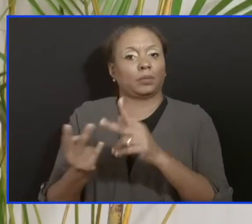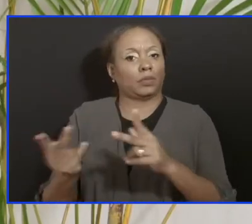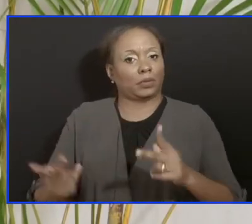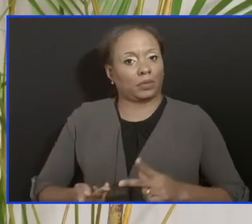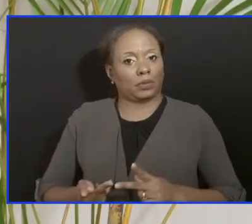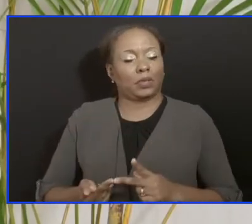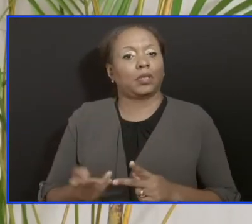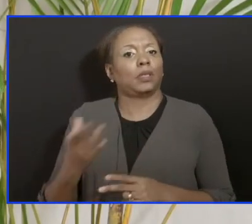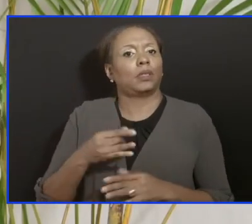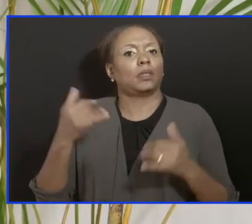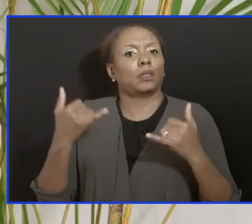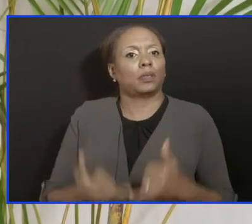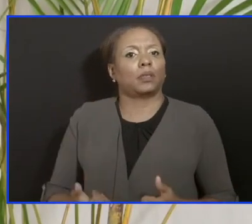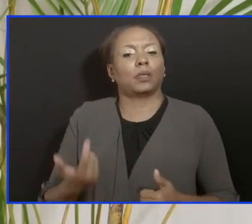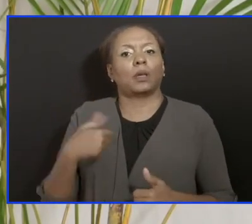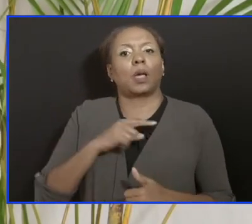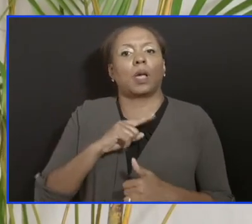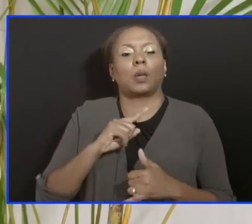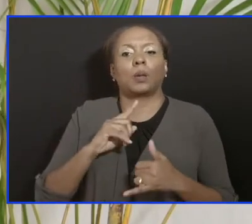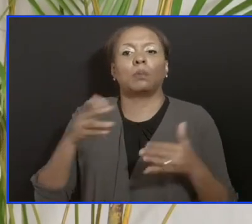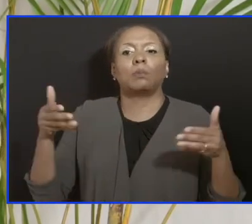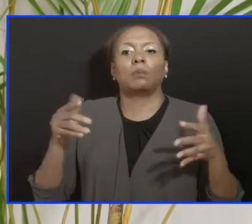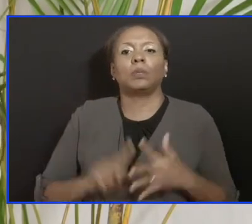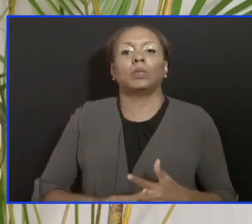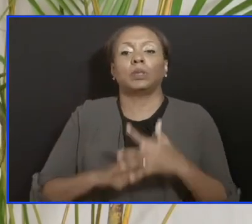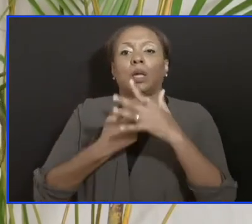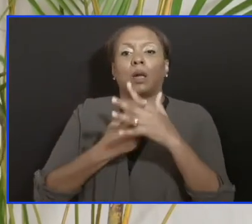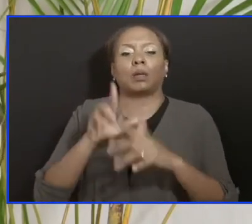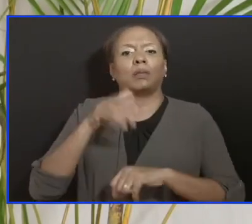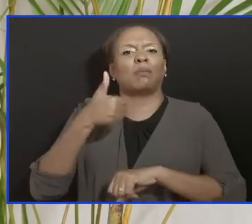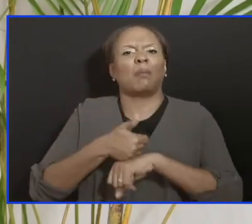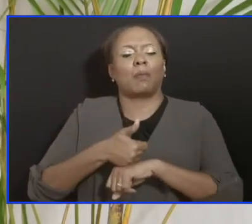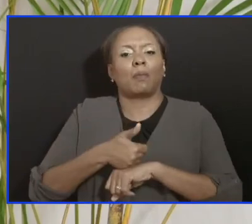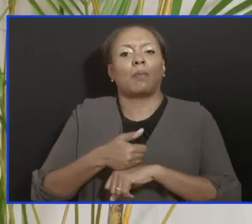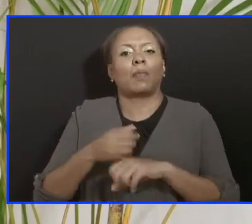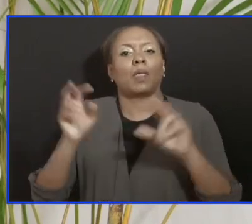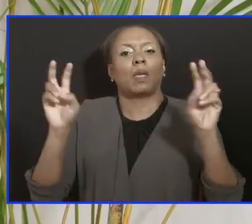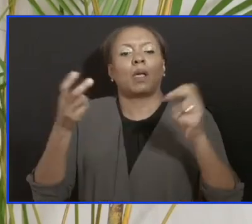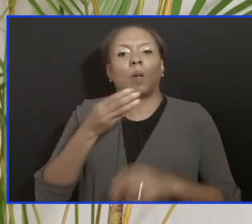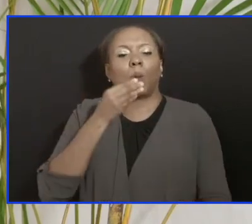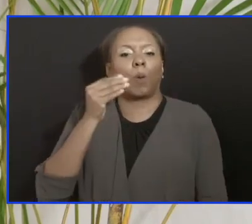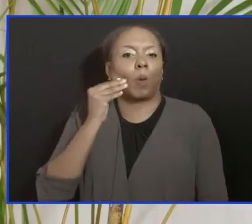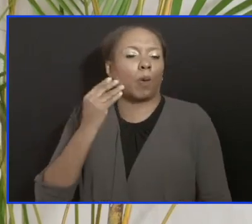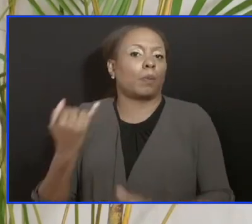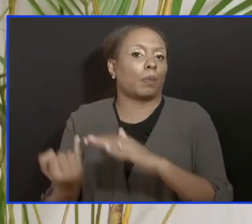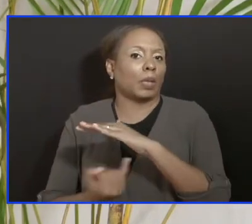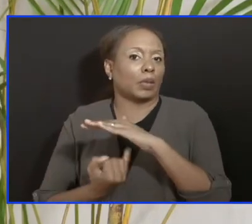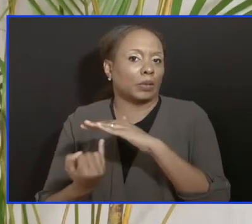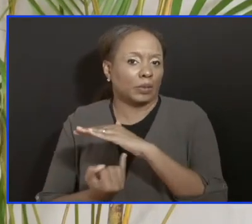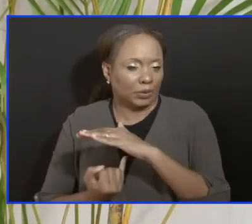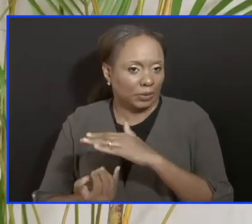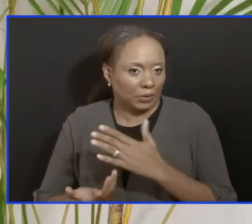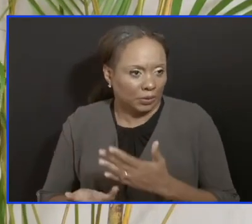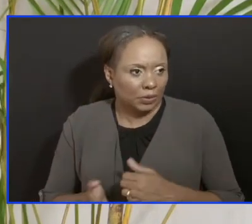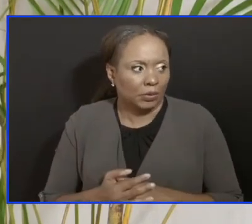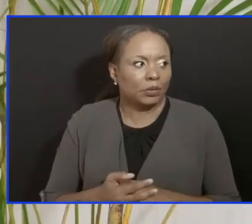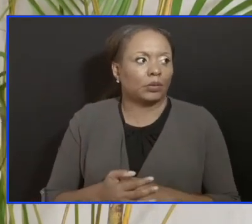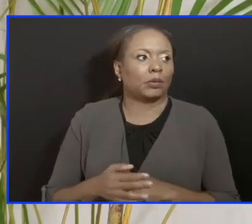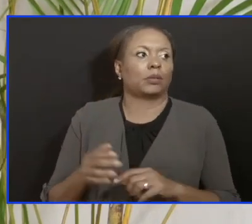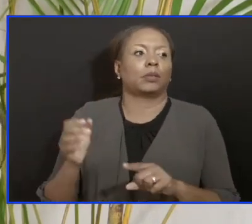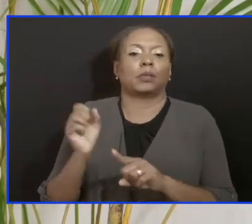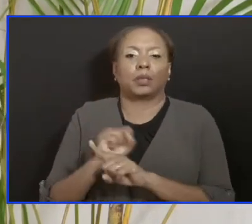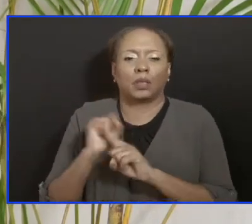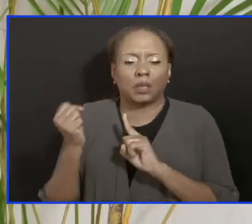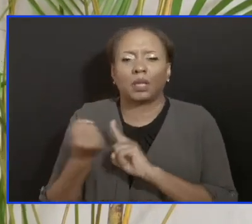have introduced home isolation. And I say that to indicate to you that this is a very dynamic situation,